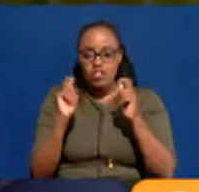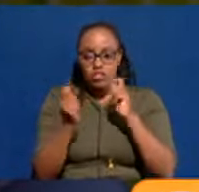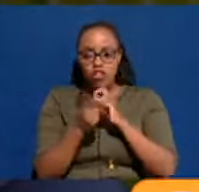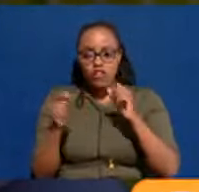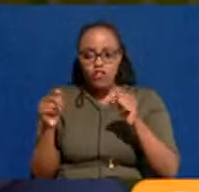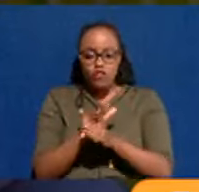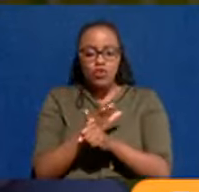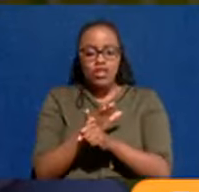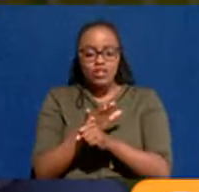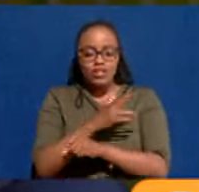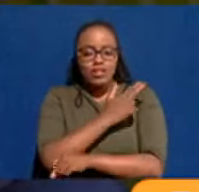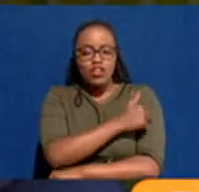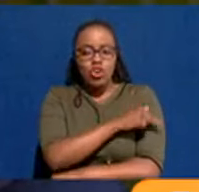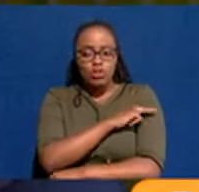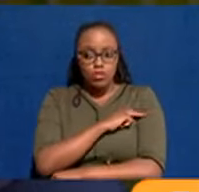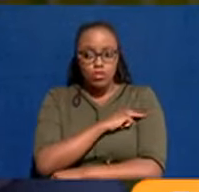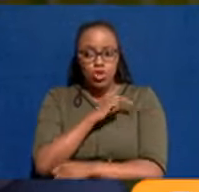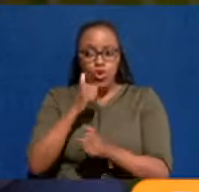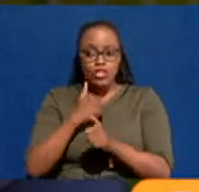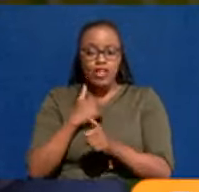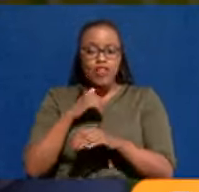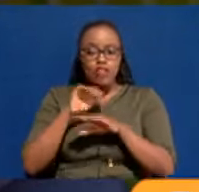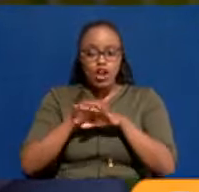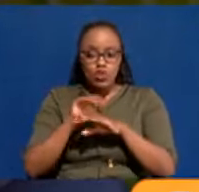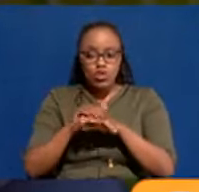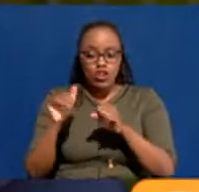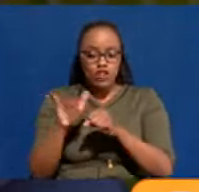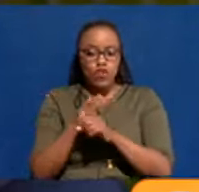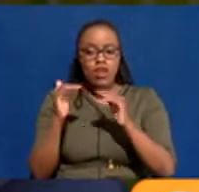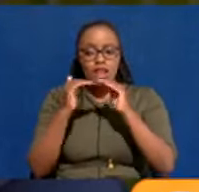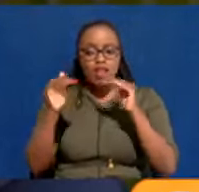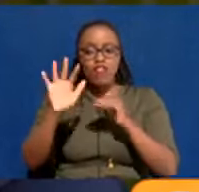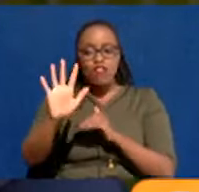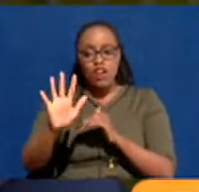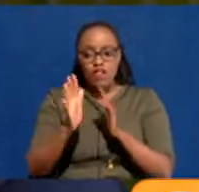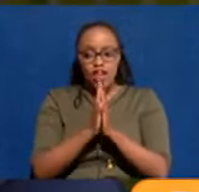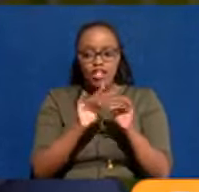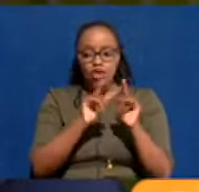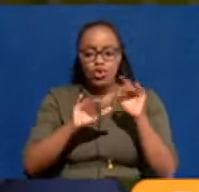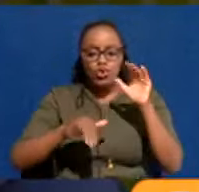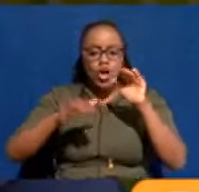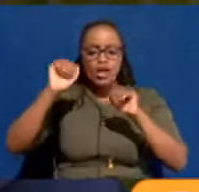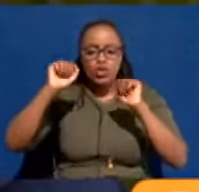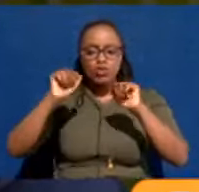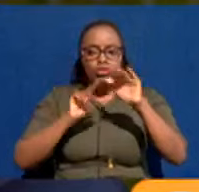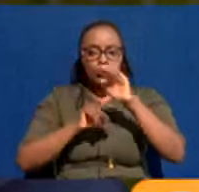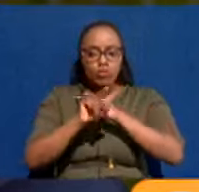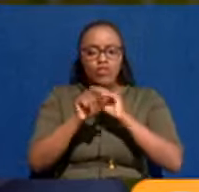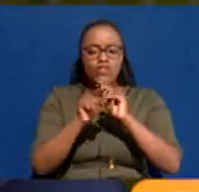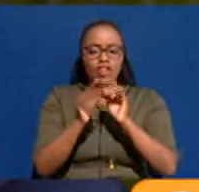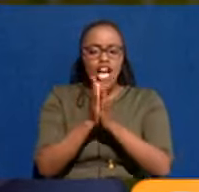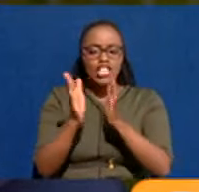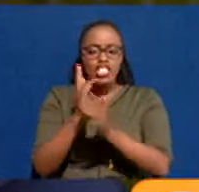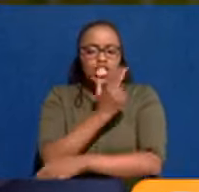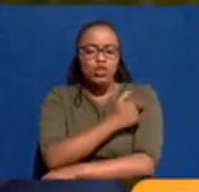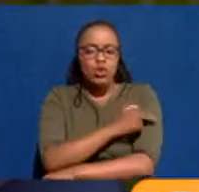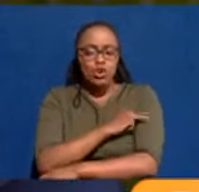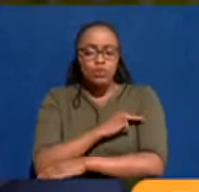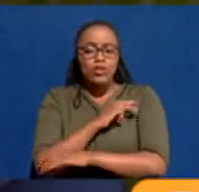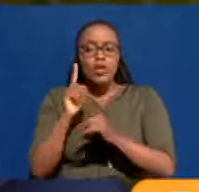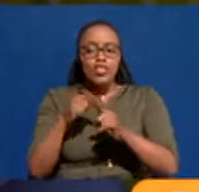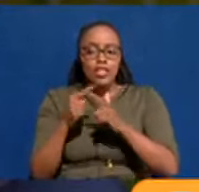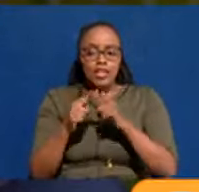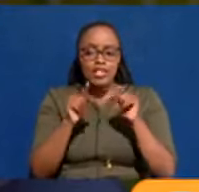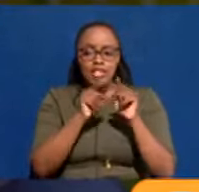a fully-fledged facility, yeah, a proper full level five. But even adults can go to general hospital and then